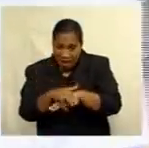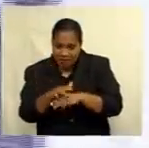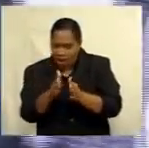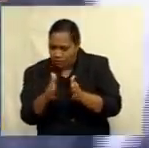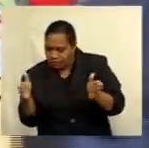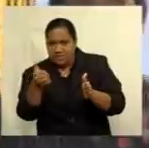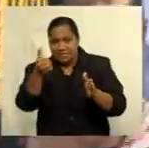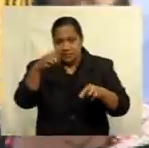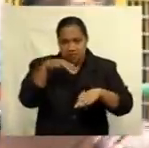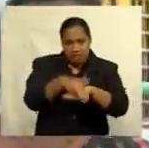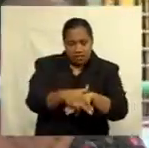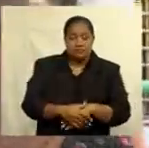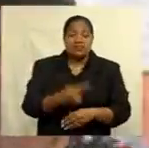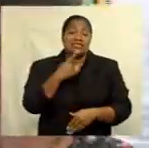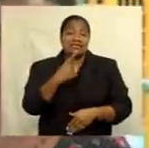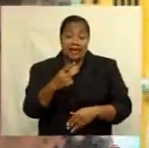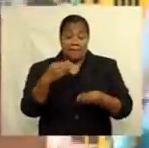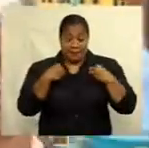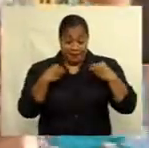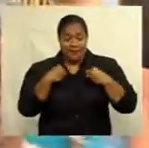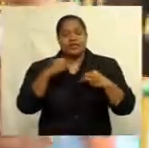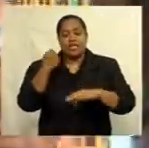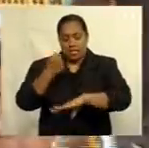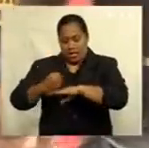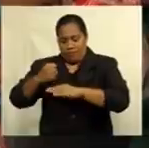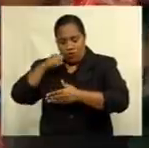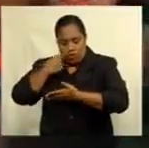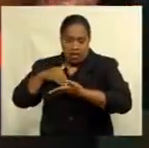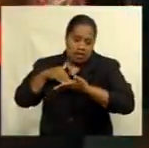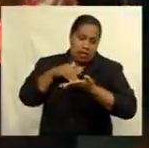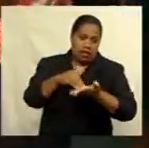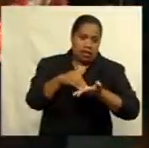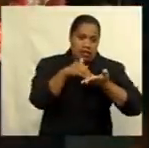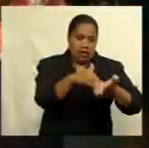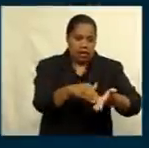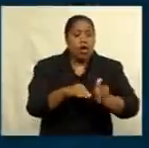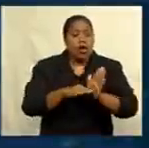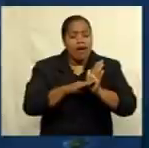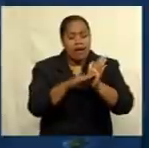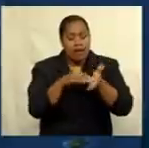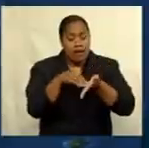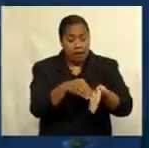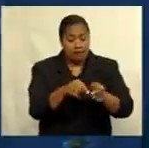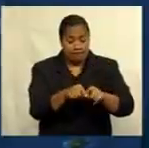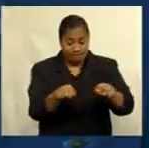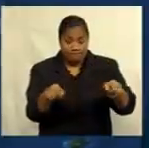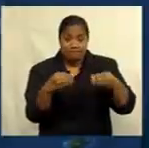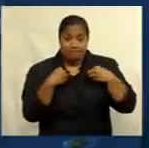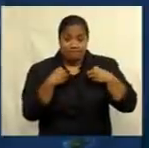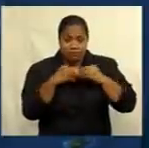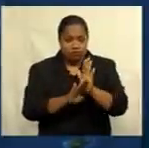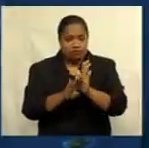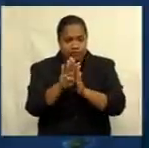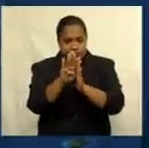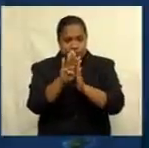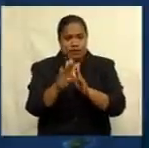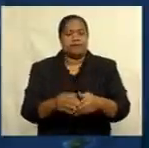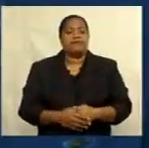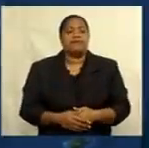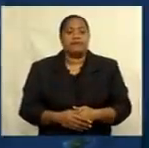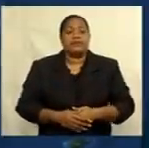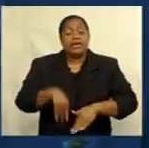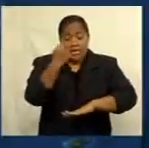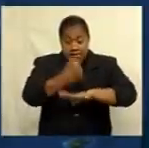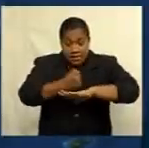businesses will also get assistance from the government to help get back on track. The government has continued with the